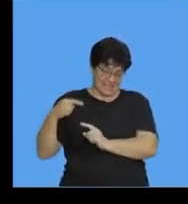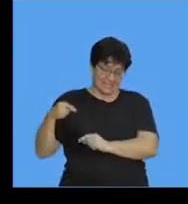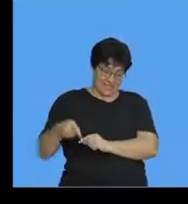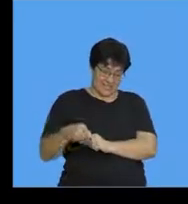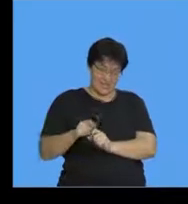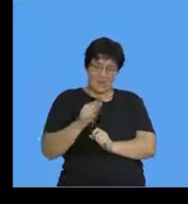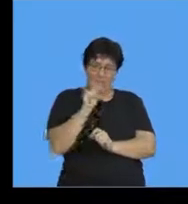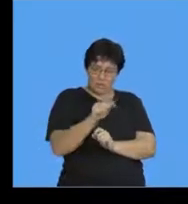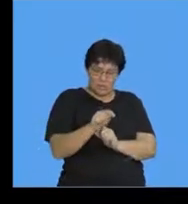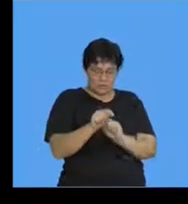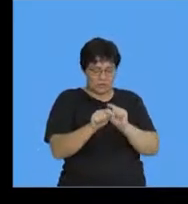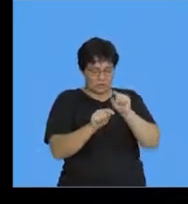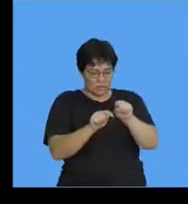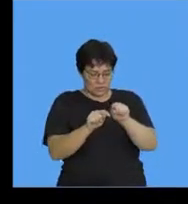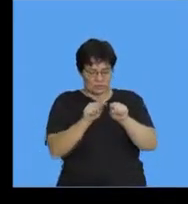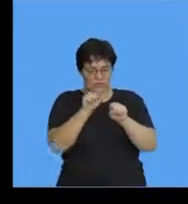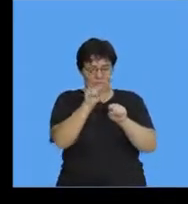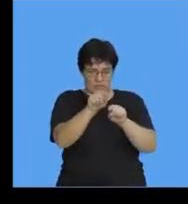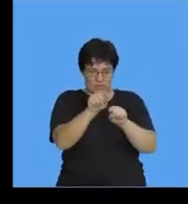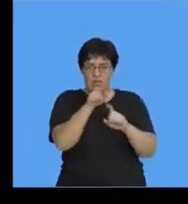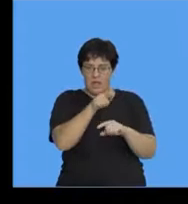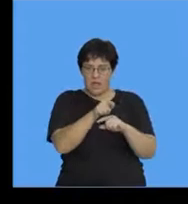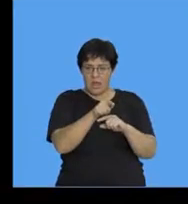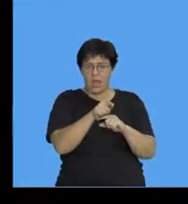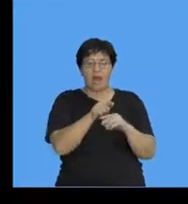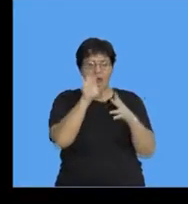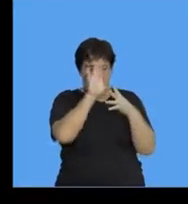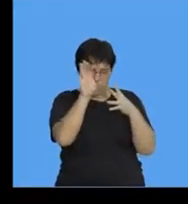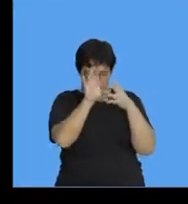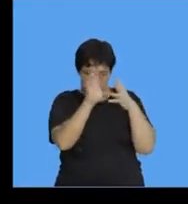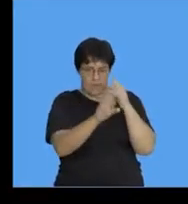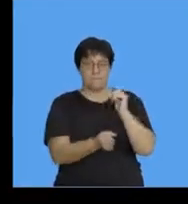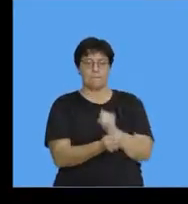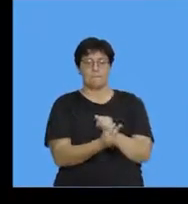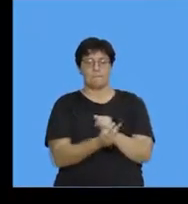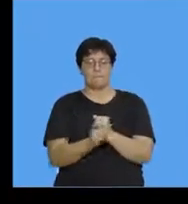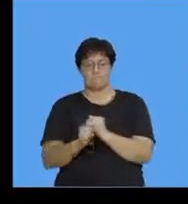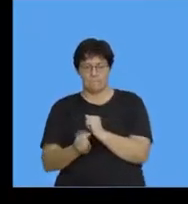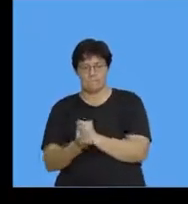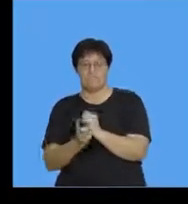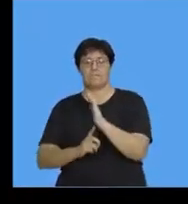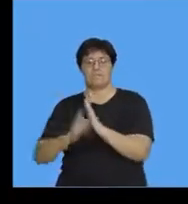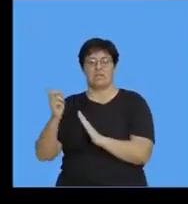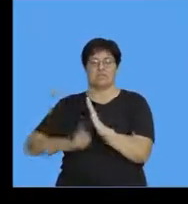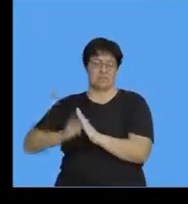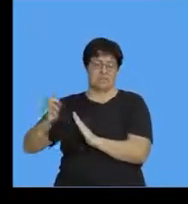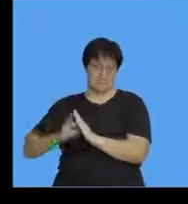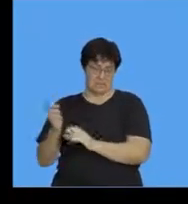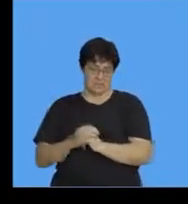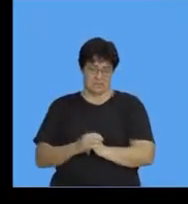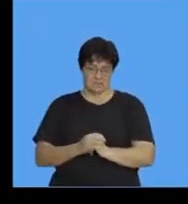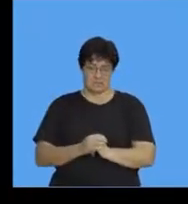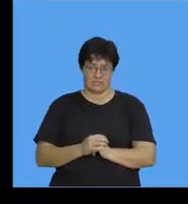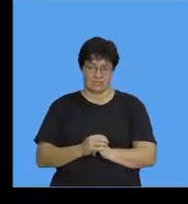is where a particular characteristic all right develops so let's for